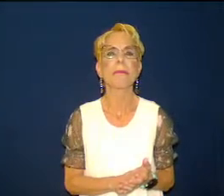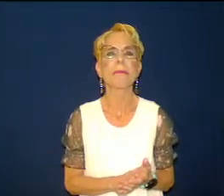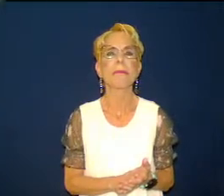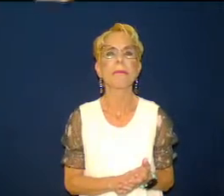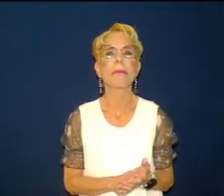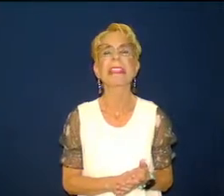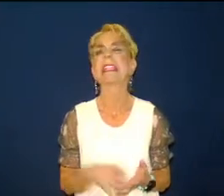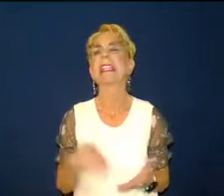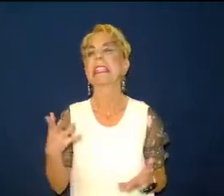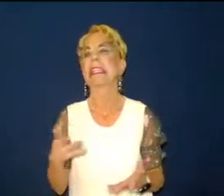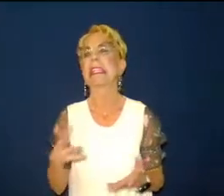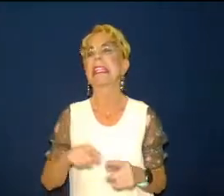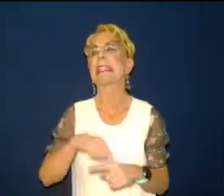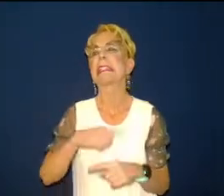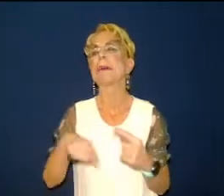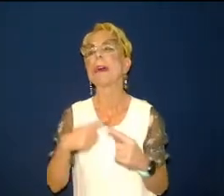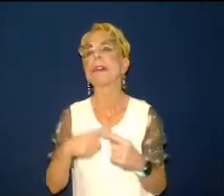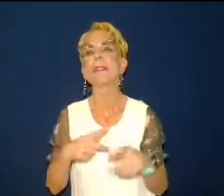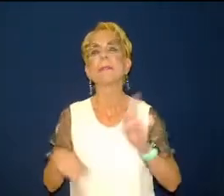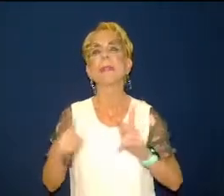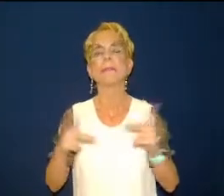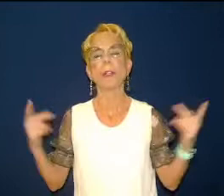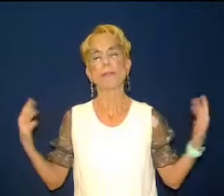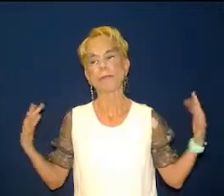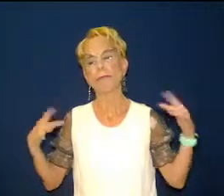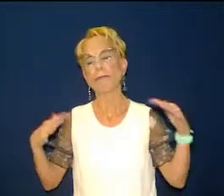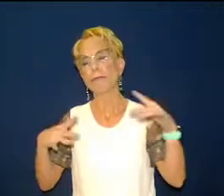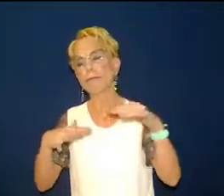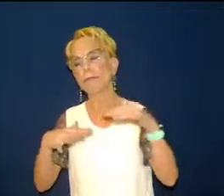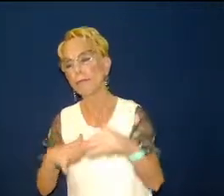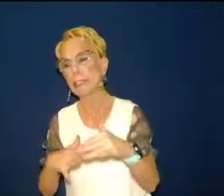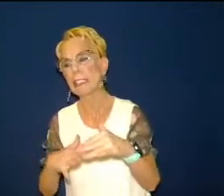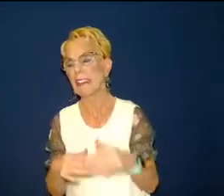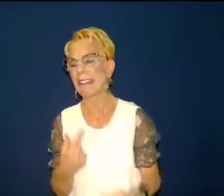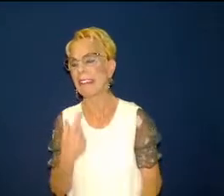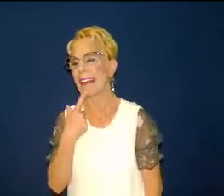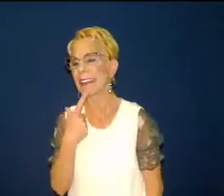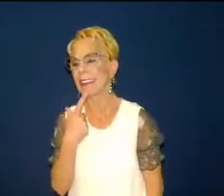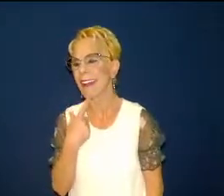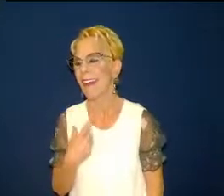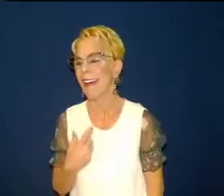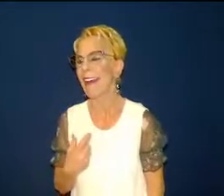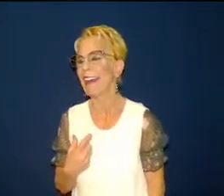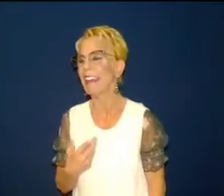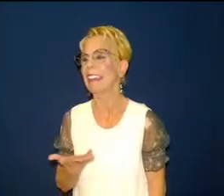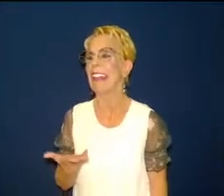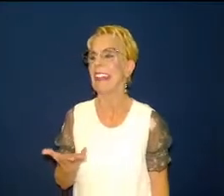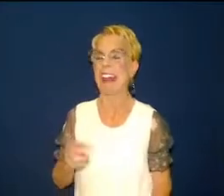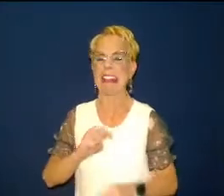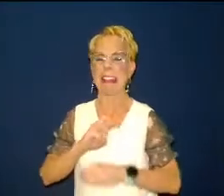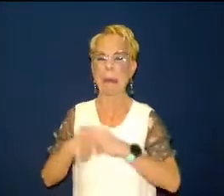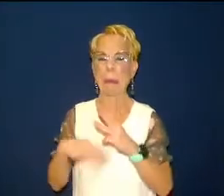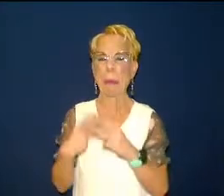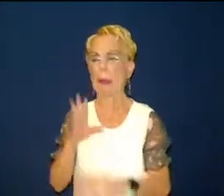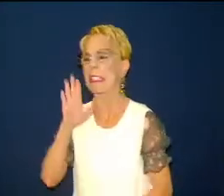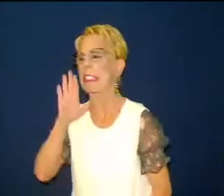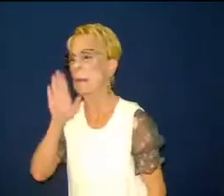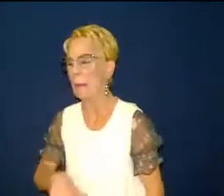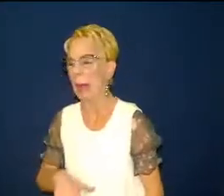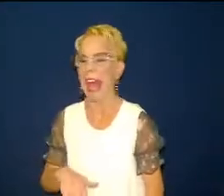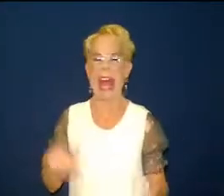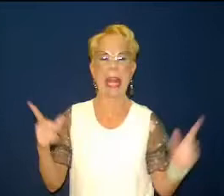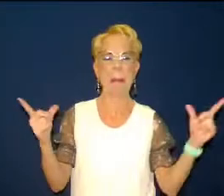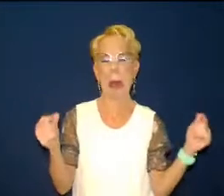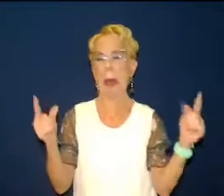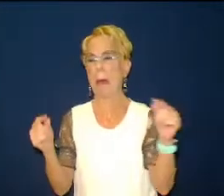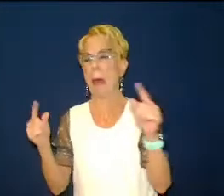shape look at the shape this world's in i'll be honest with you i believe it but i am not going to waste all of my days that